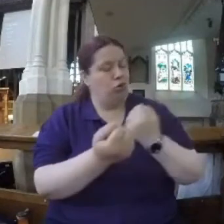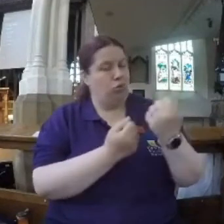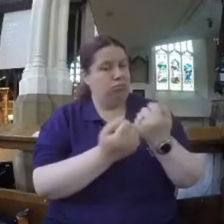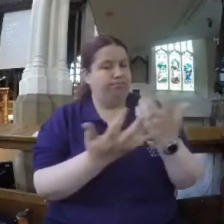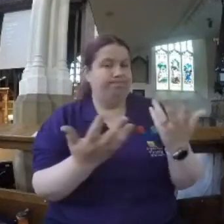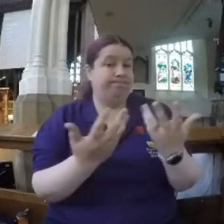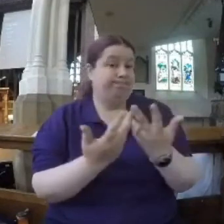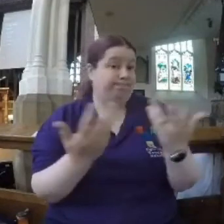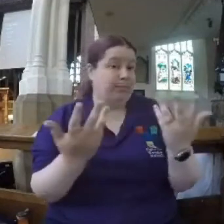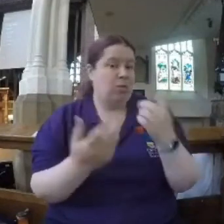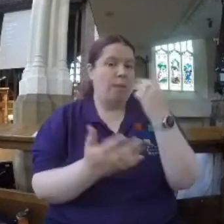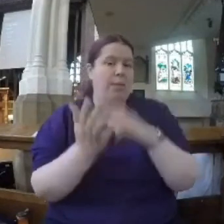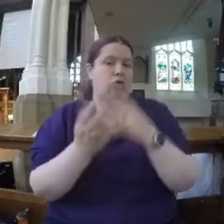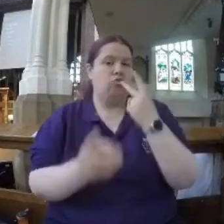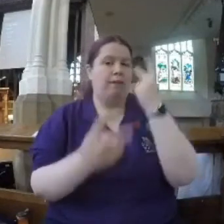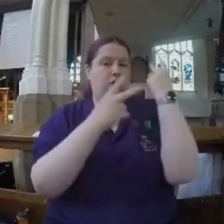minute's reflection of video. you.